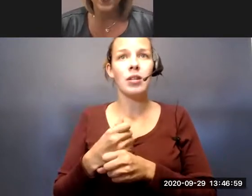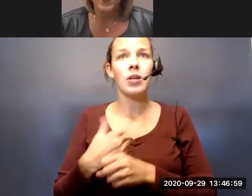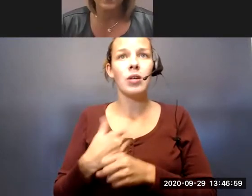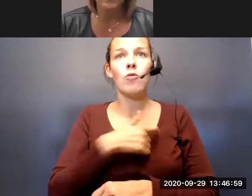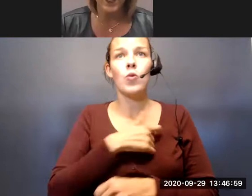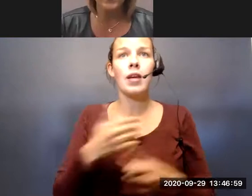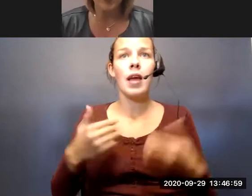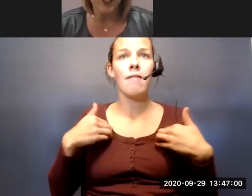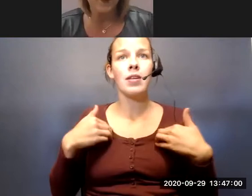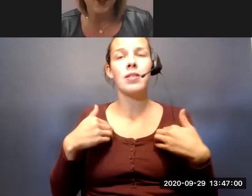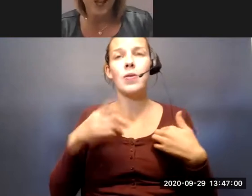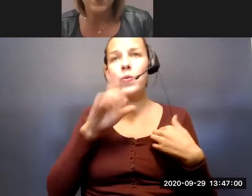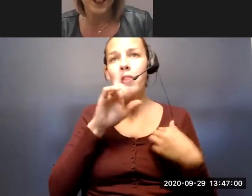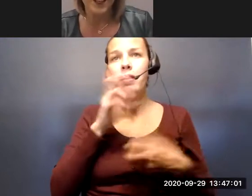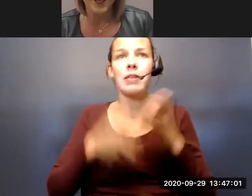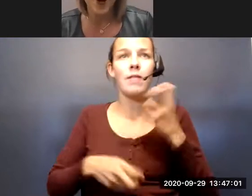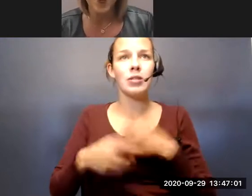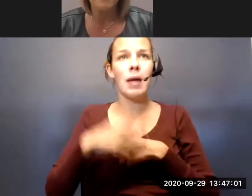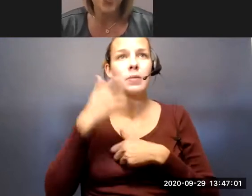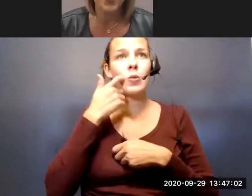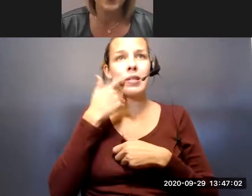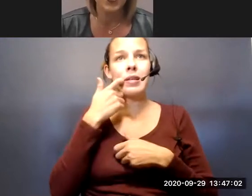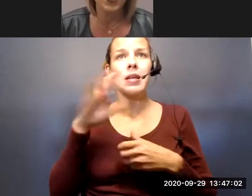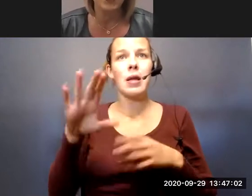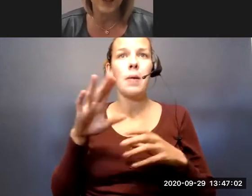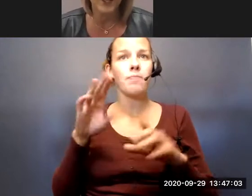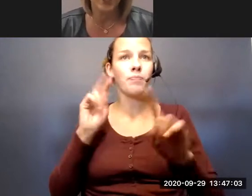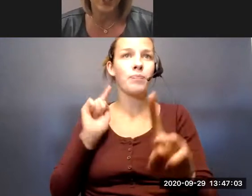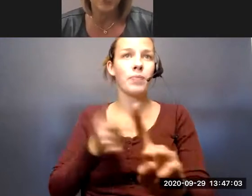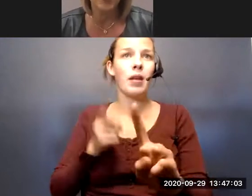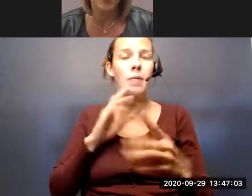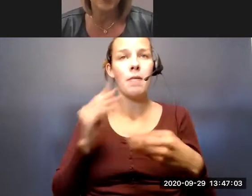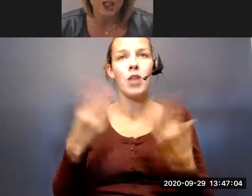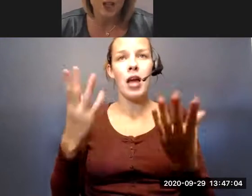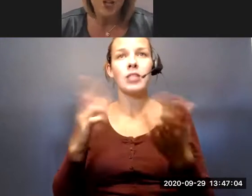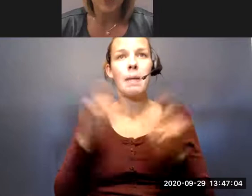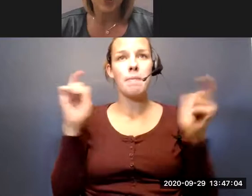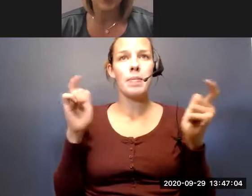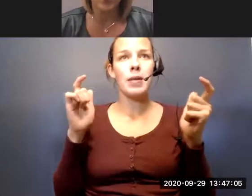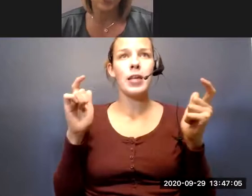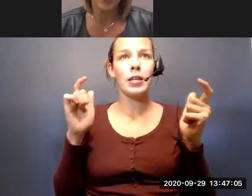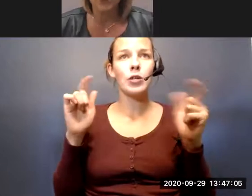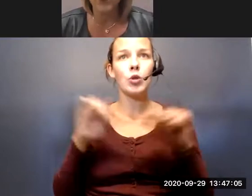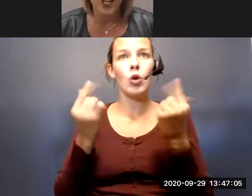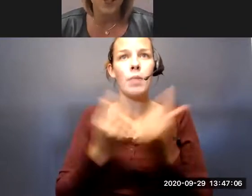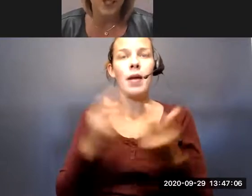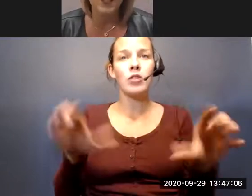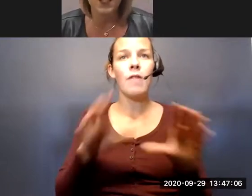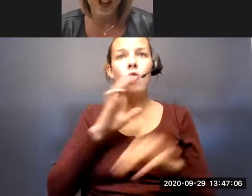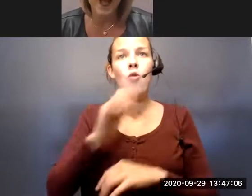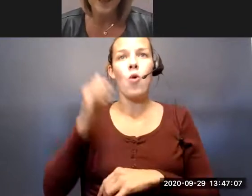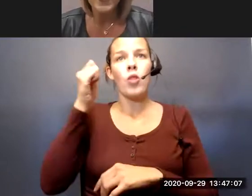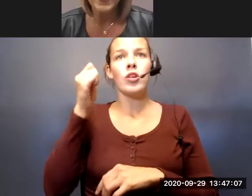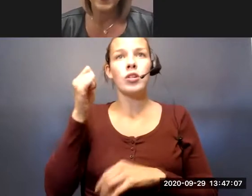have had some really difficult times lately. Our mission is to provide large group activities for older adults over the age of